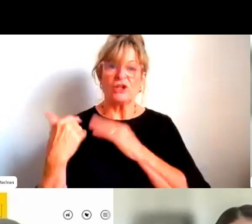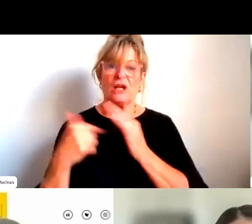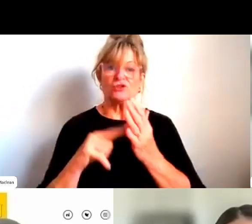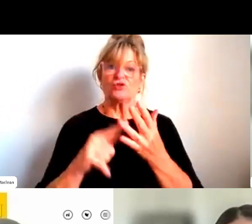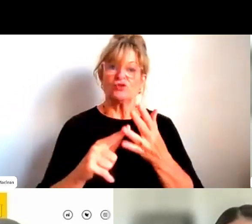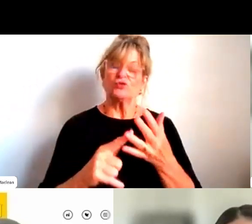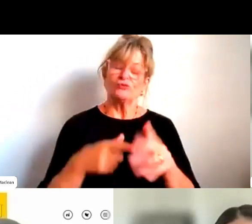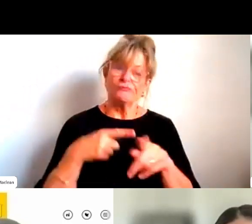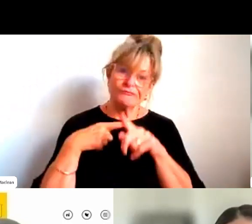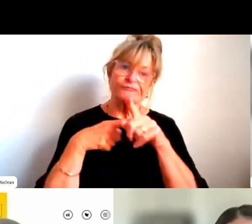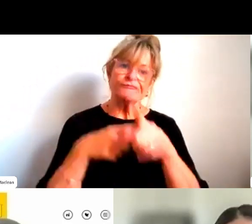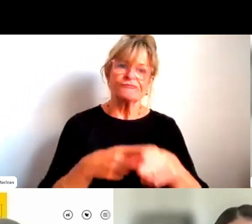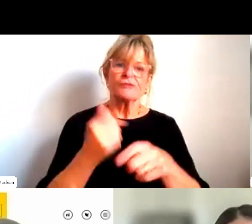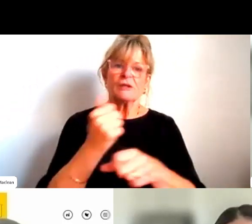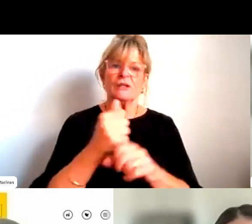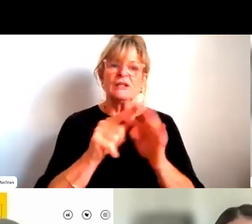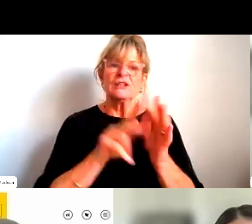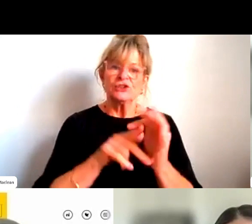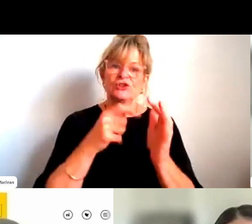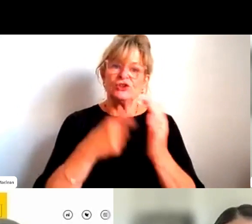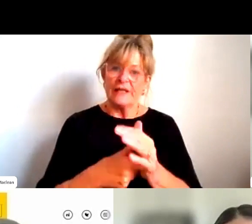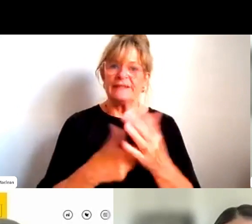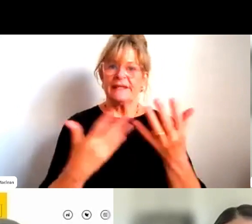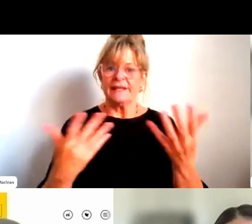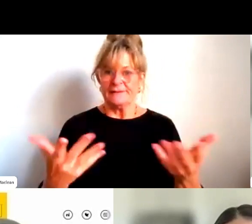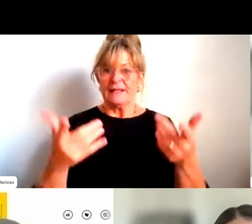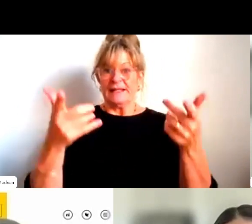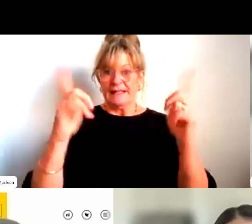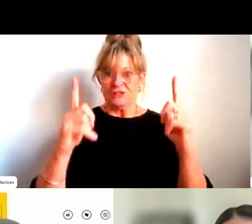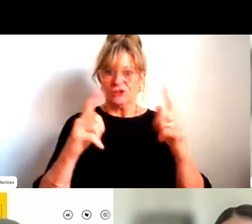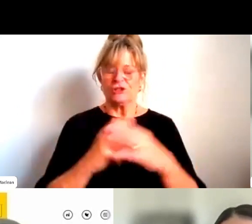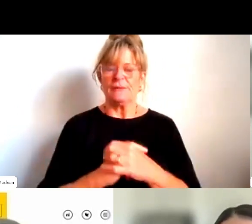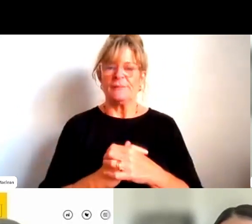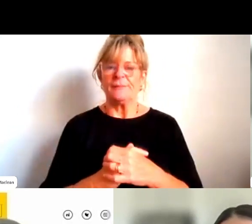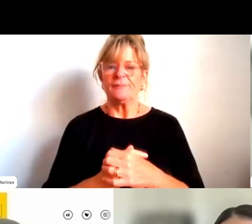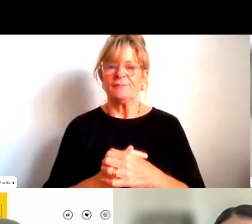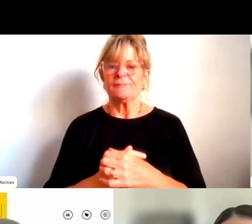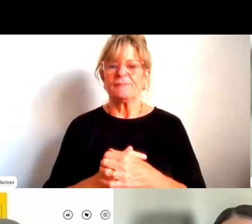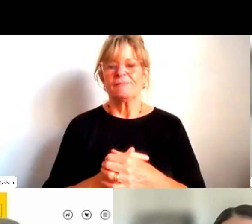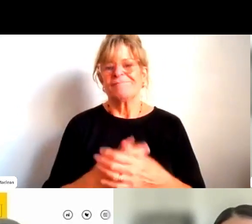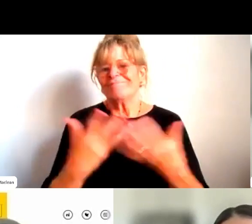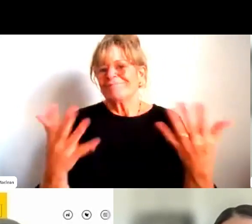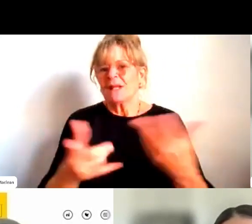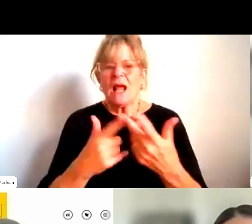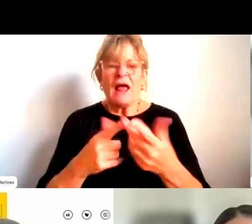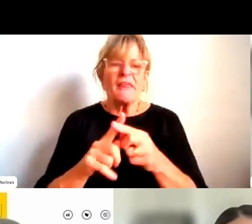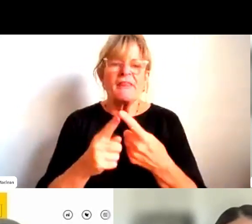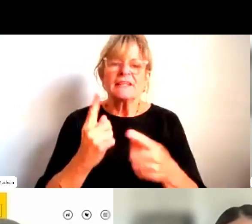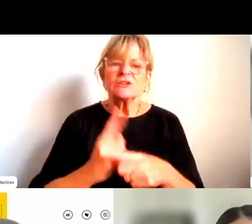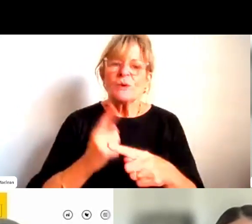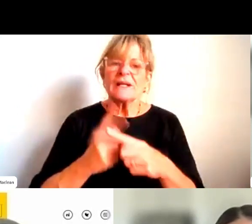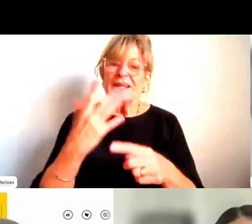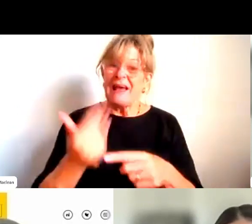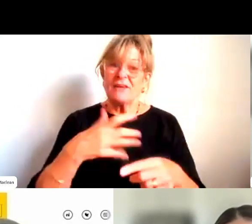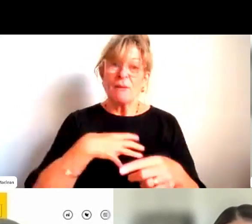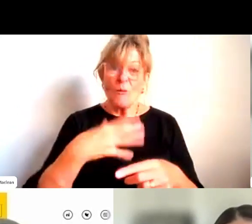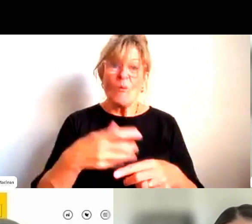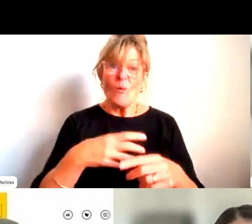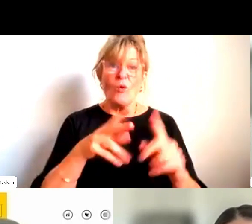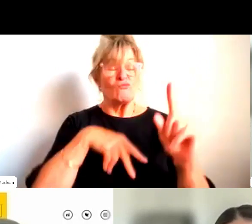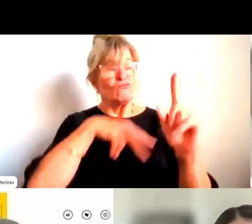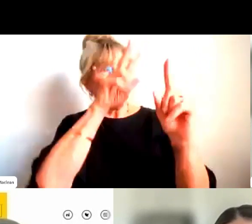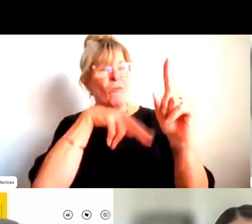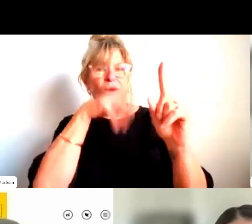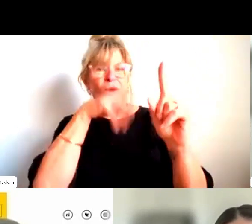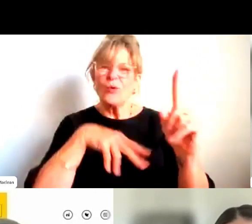stereotypes. that's also a difficulty. I would suggest some of the things very quickly is, you know, having more role models, shining the spotlight, like